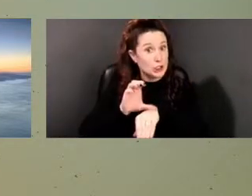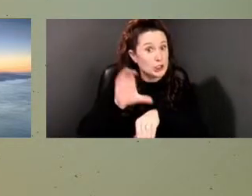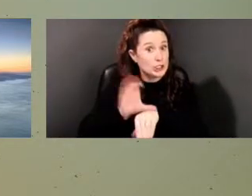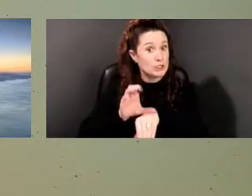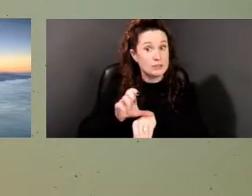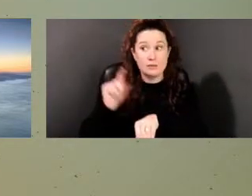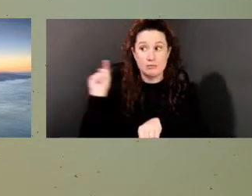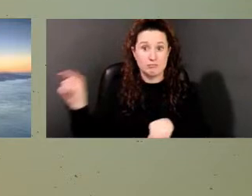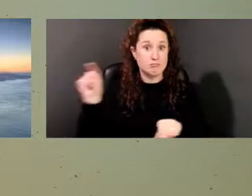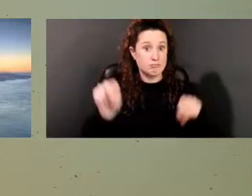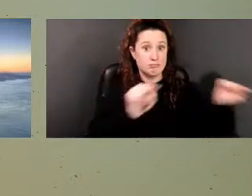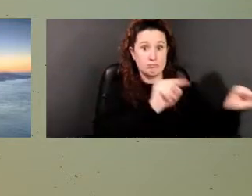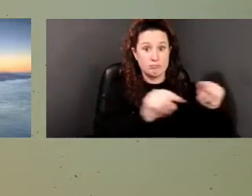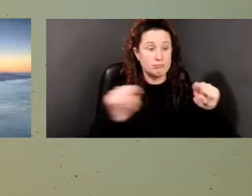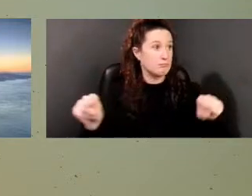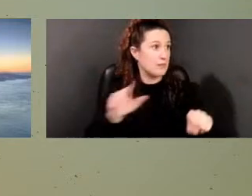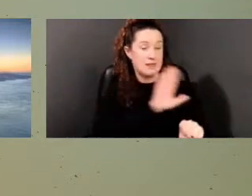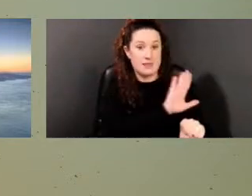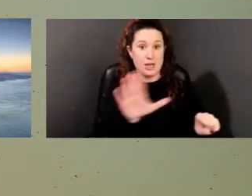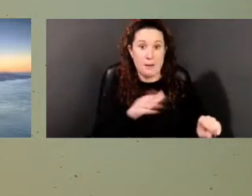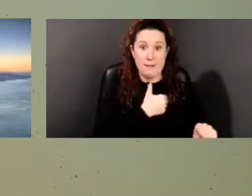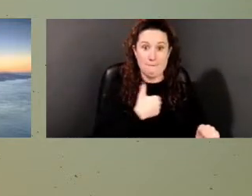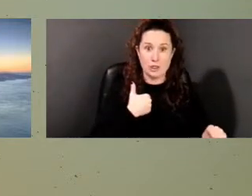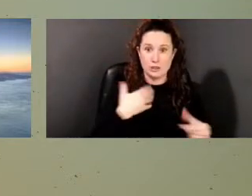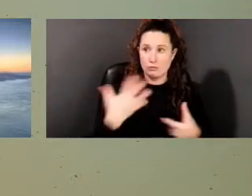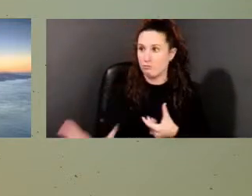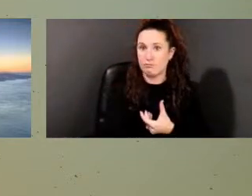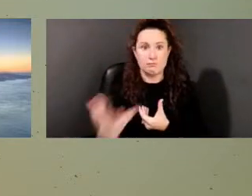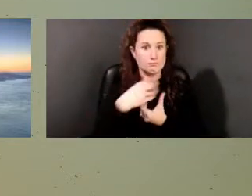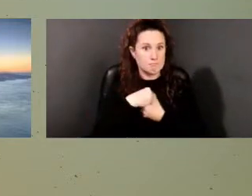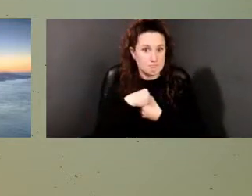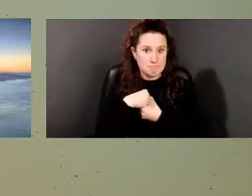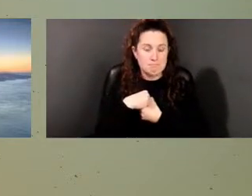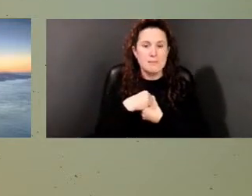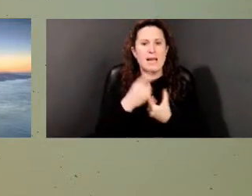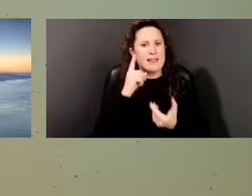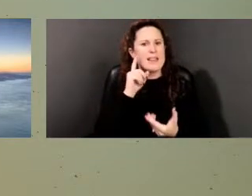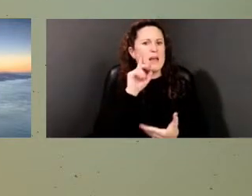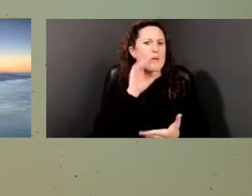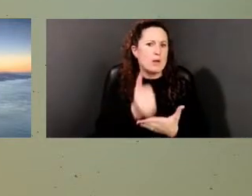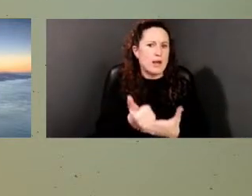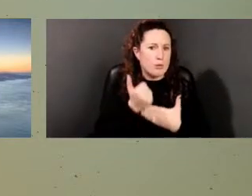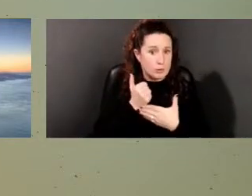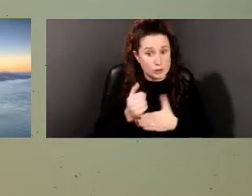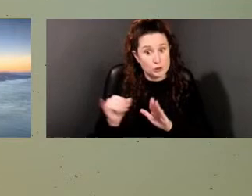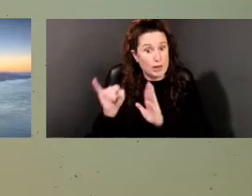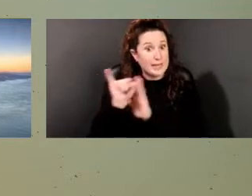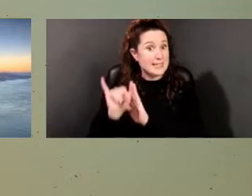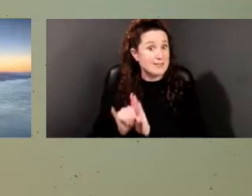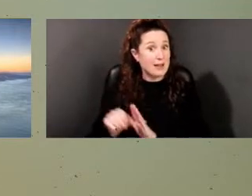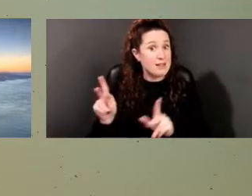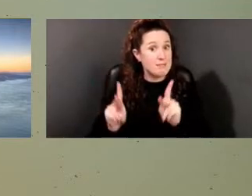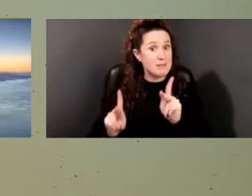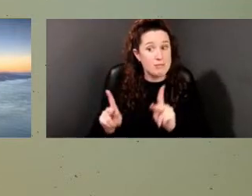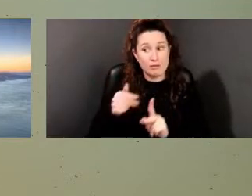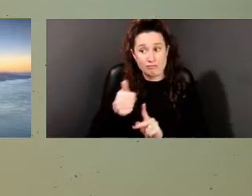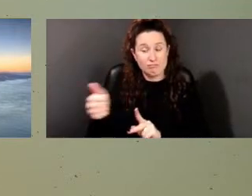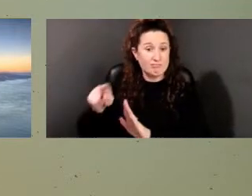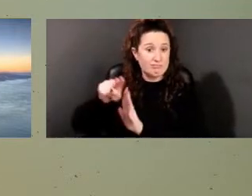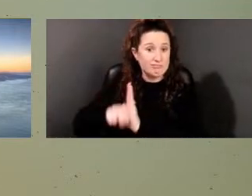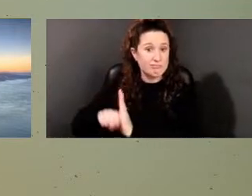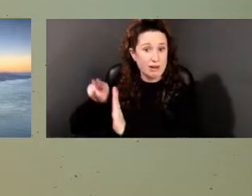black churches. As perhaps a way of helping to identify those people who are buried in